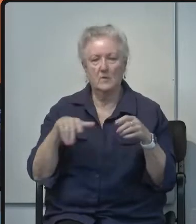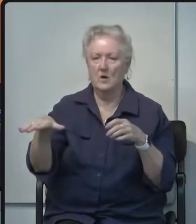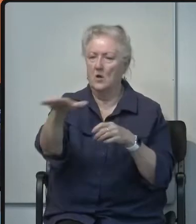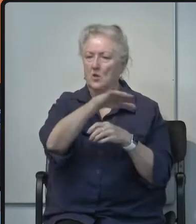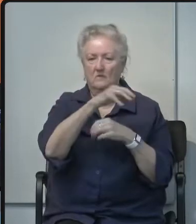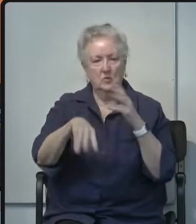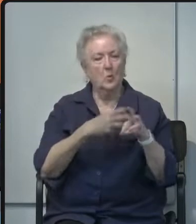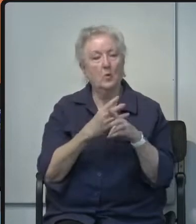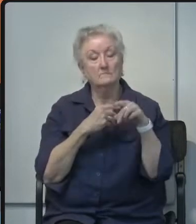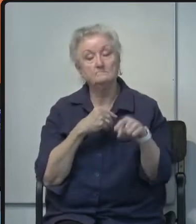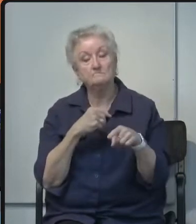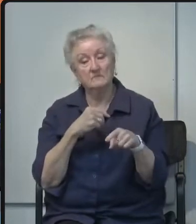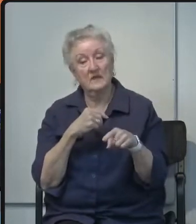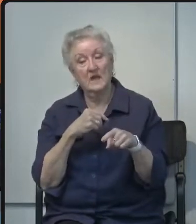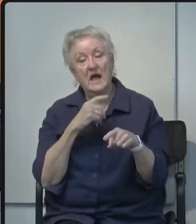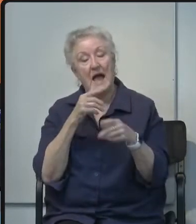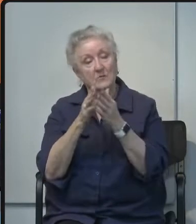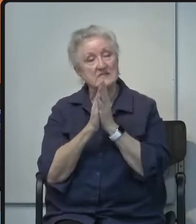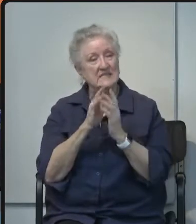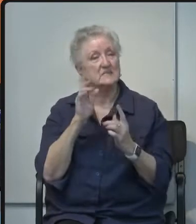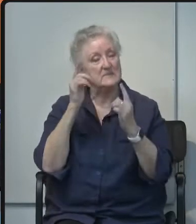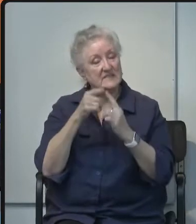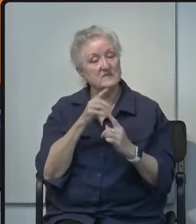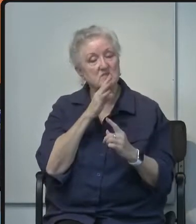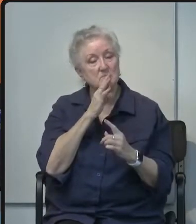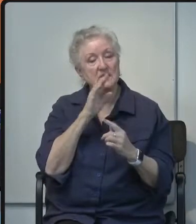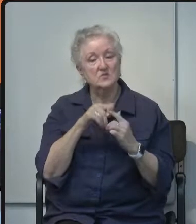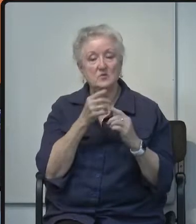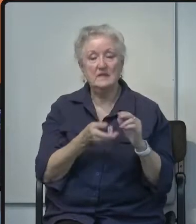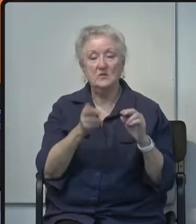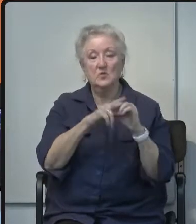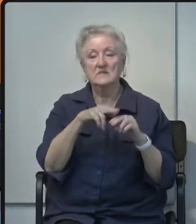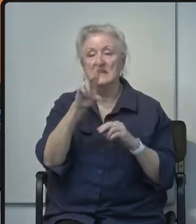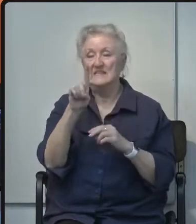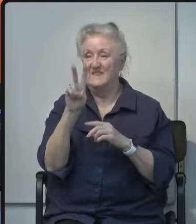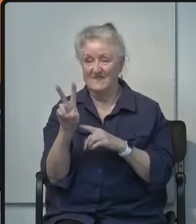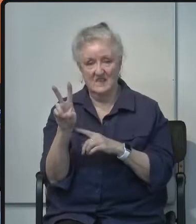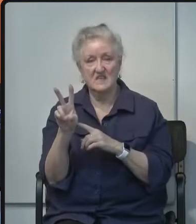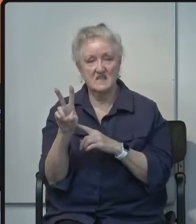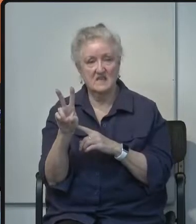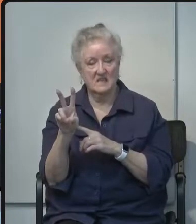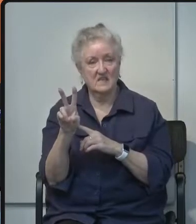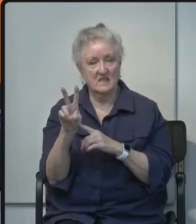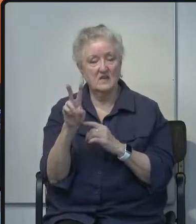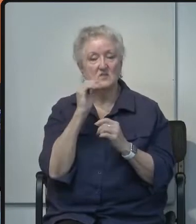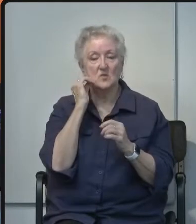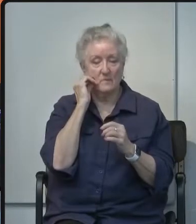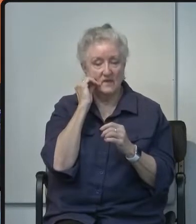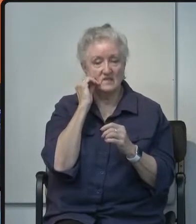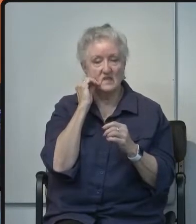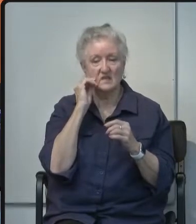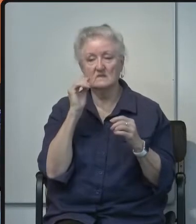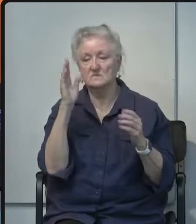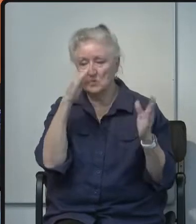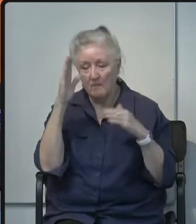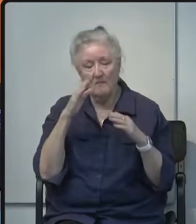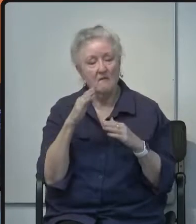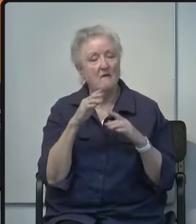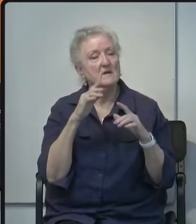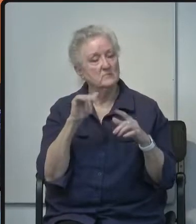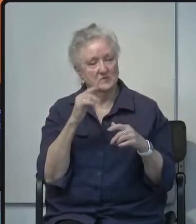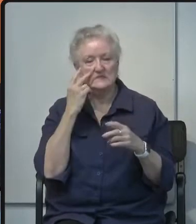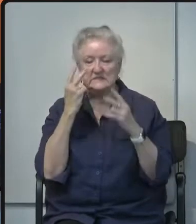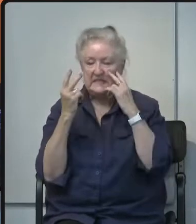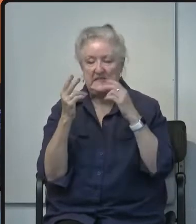um I was asked specifically to speak to the rising domestic violence spikes that we're seeing in our county and across the nation